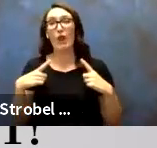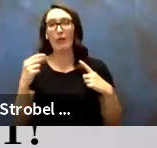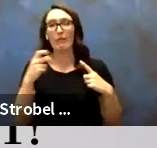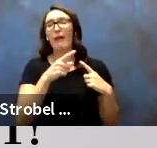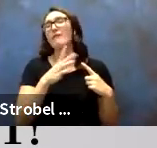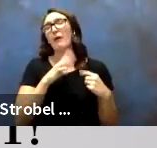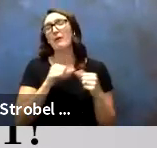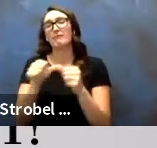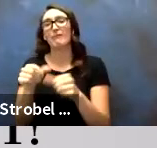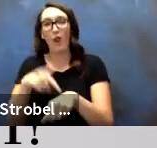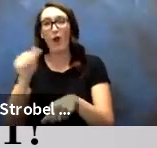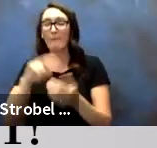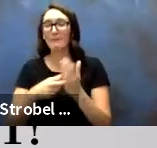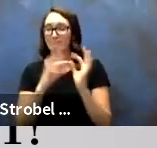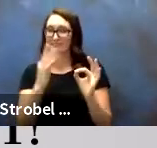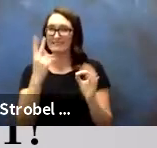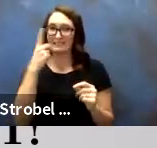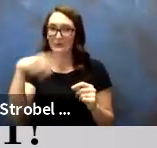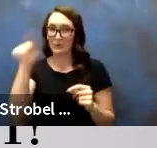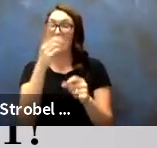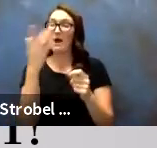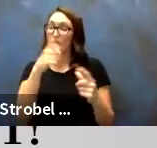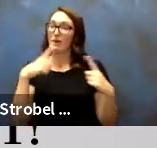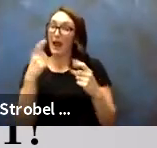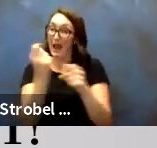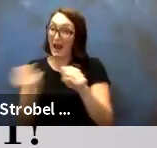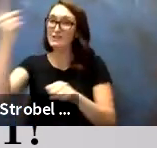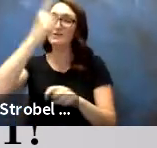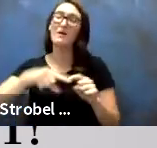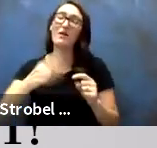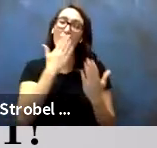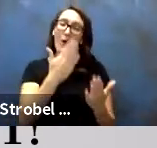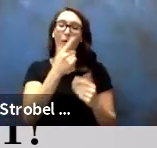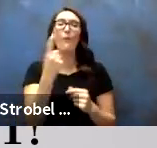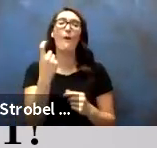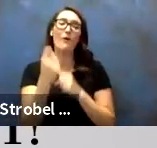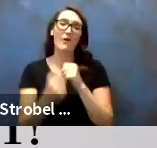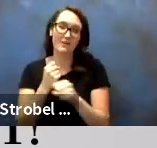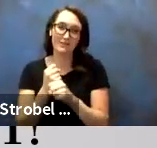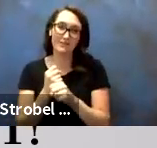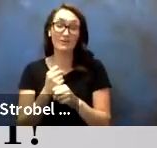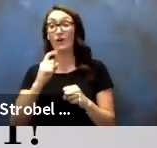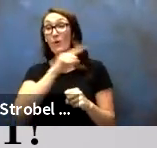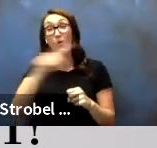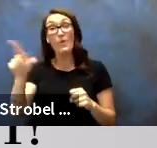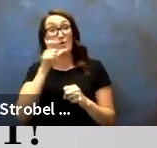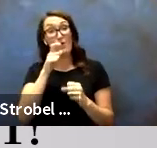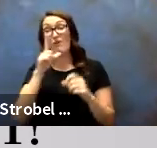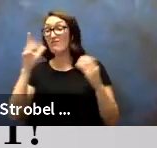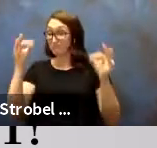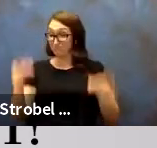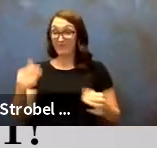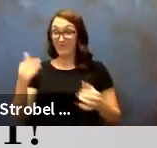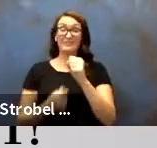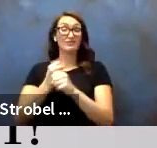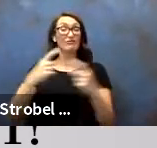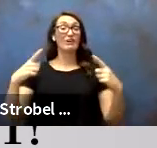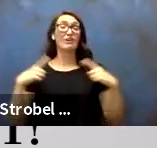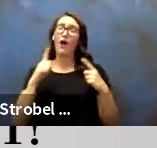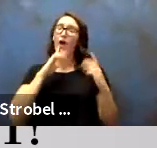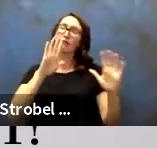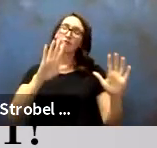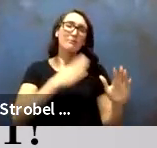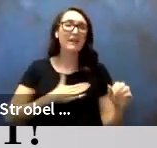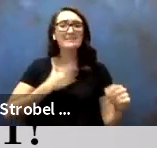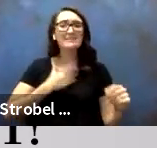And I know I'll see you next year as you retire, but thank you for your continued service. To all the retirees, we wish you all the very best. Don't be a